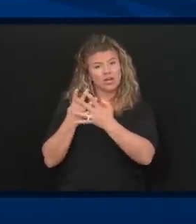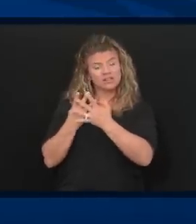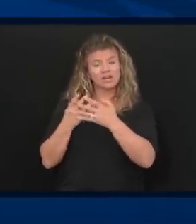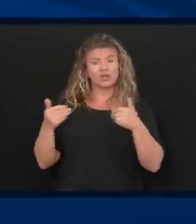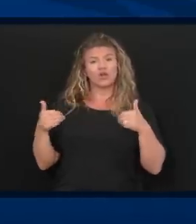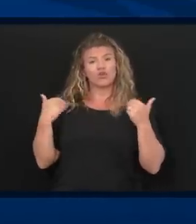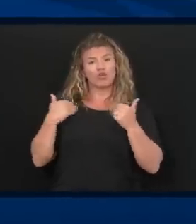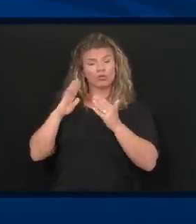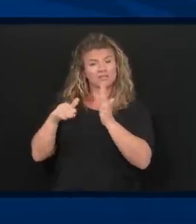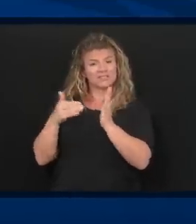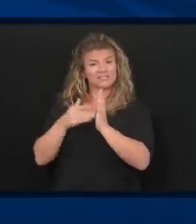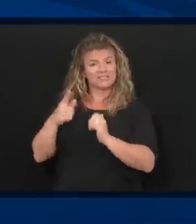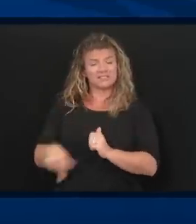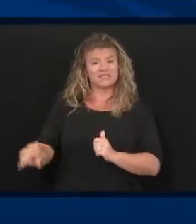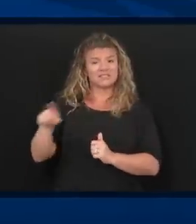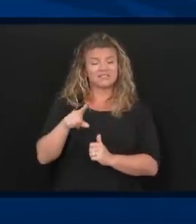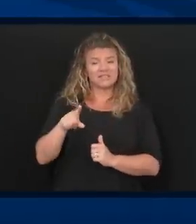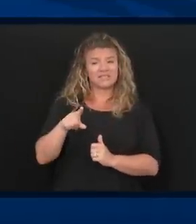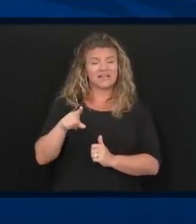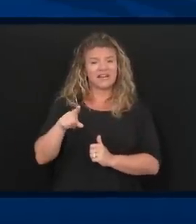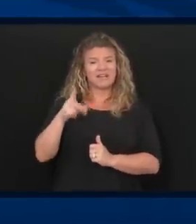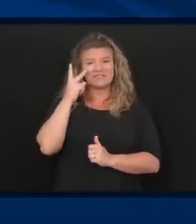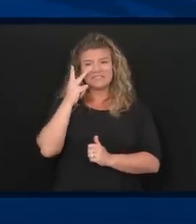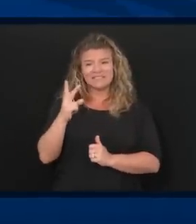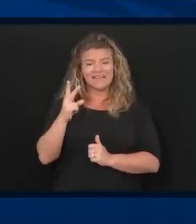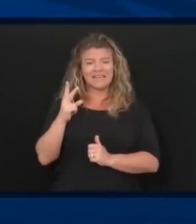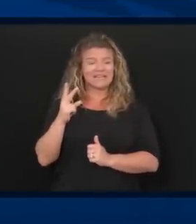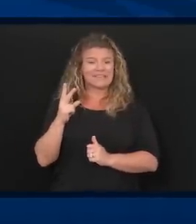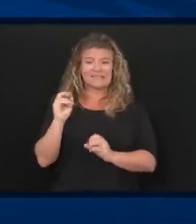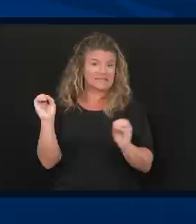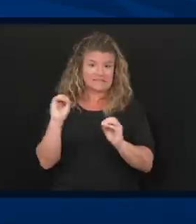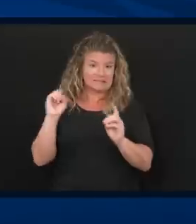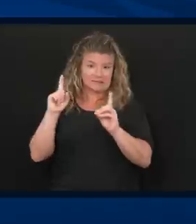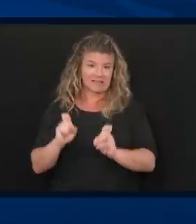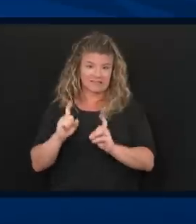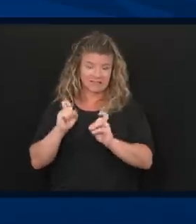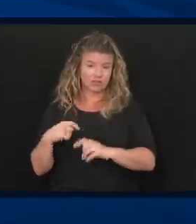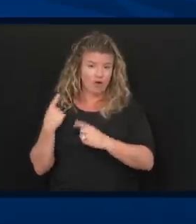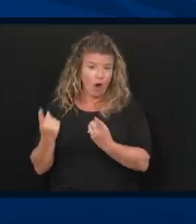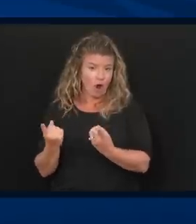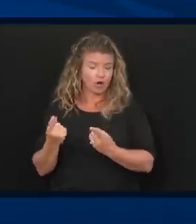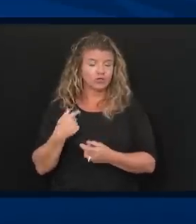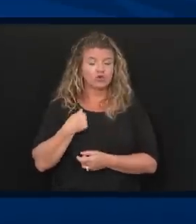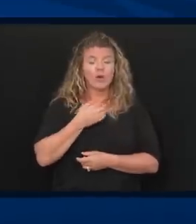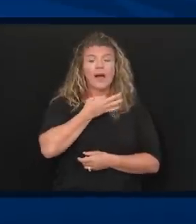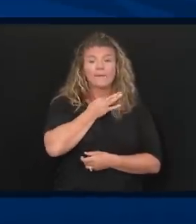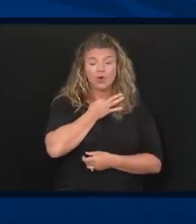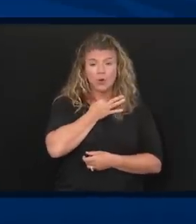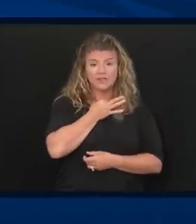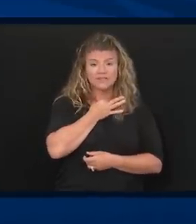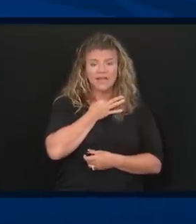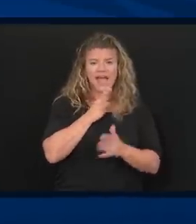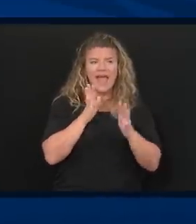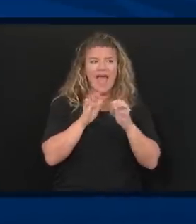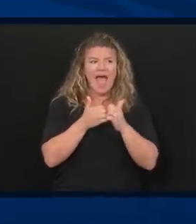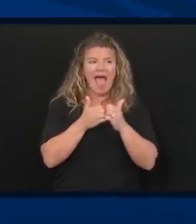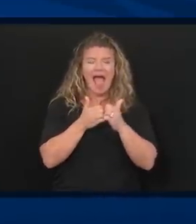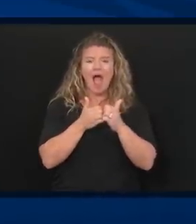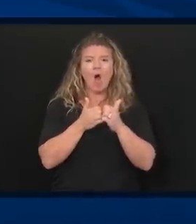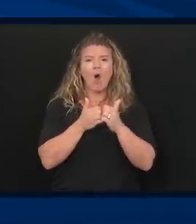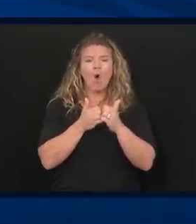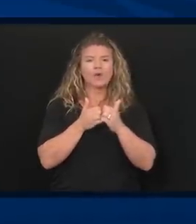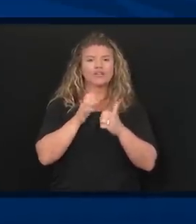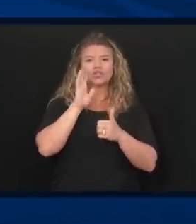detention centers that have seen little to no testing. I'm curious how you all are